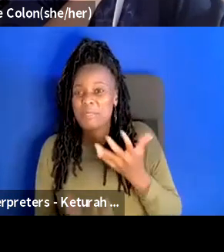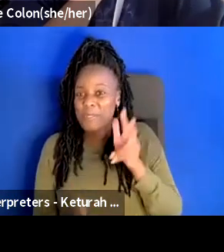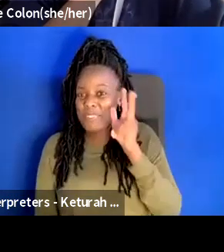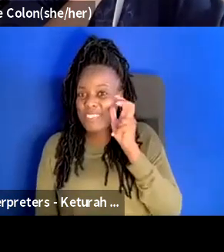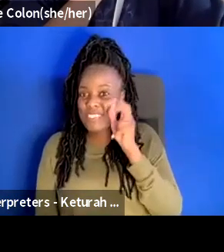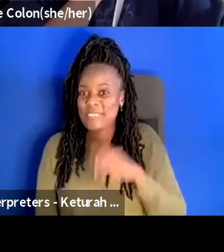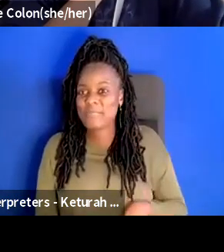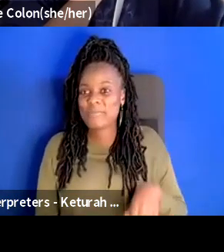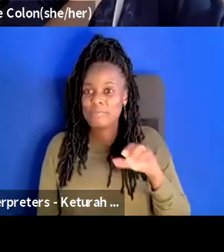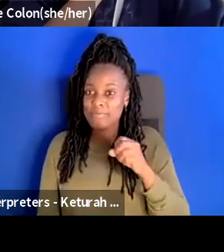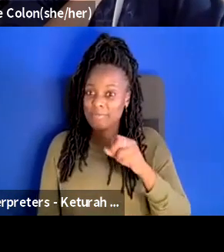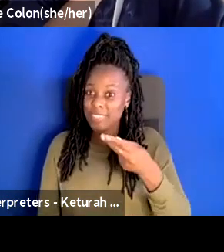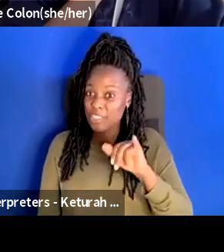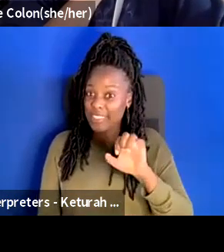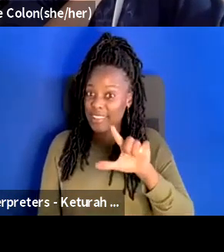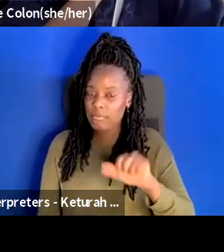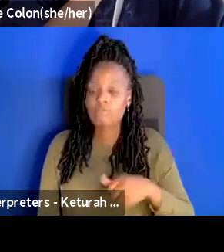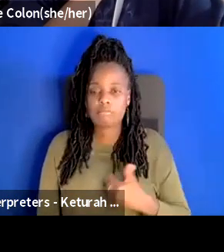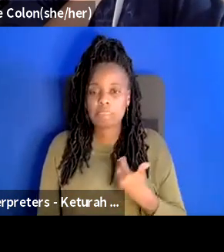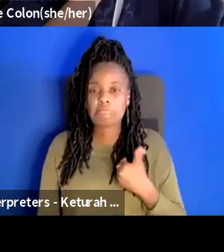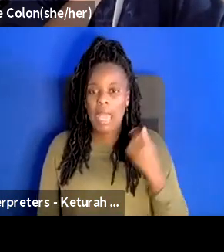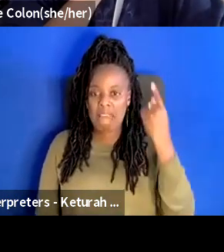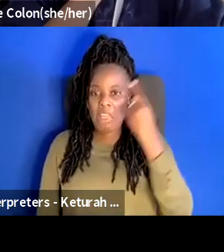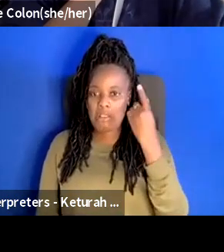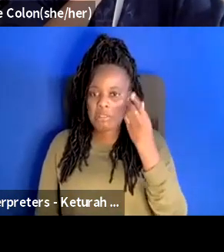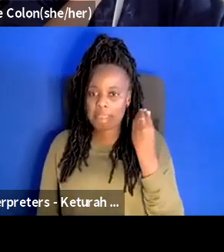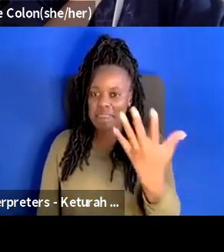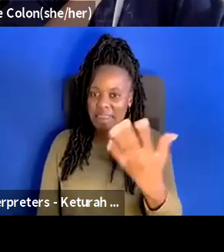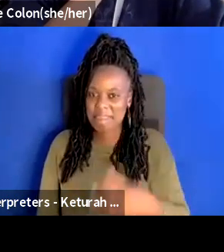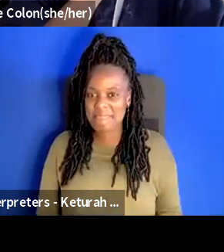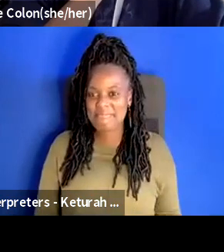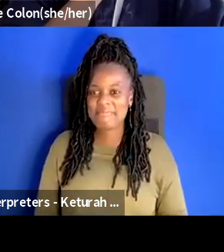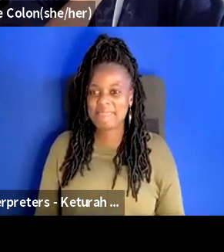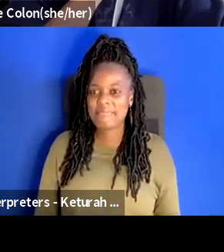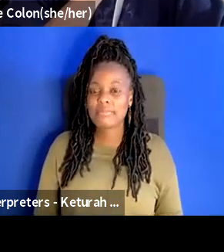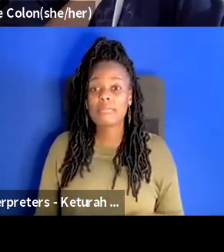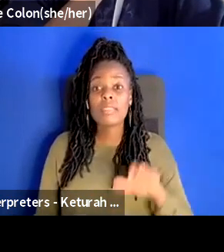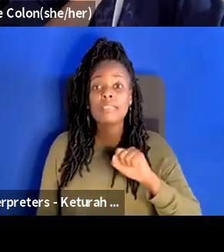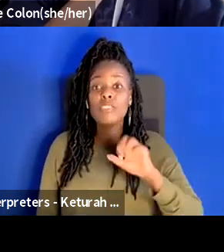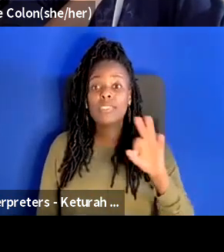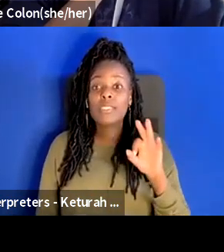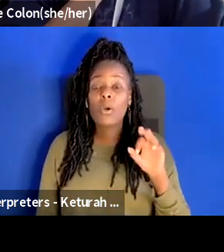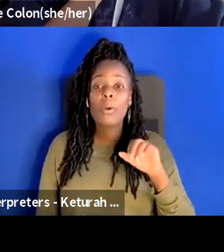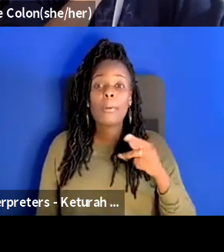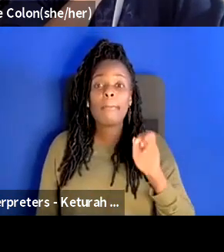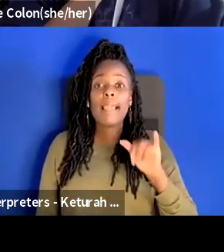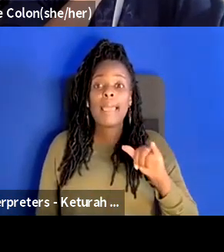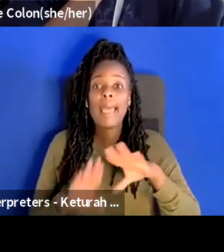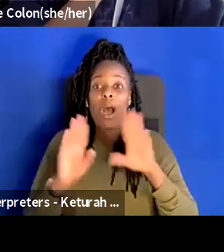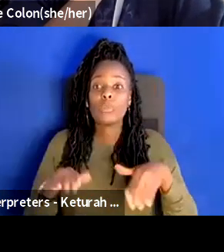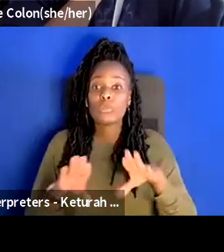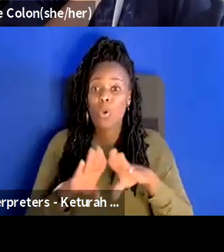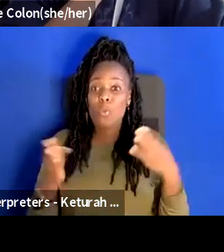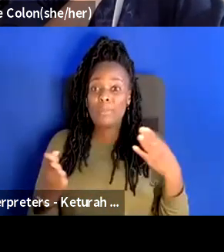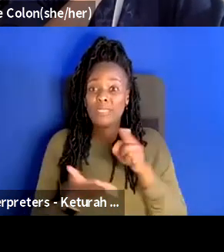i have thoughts san francisco playhouse is reopening in one week we have our first